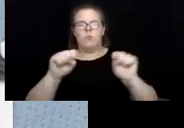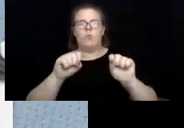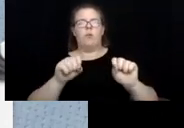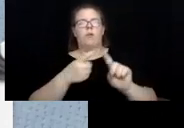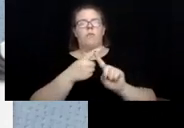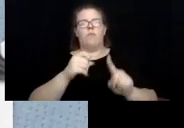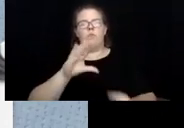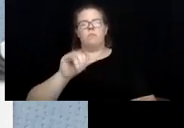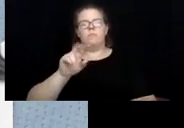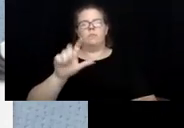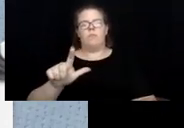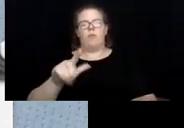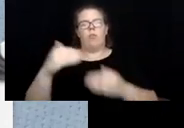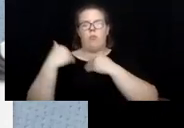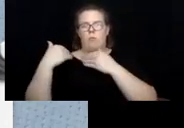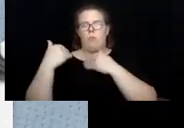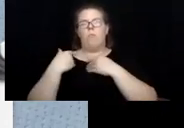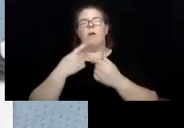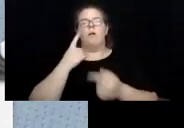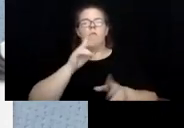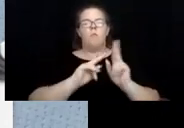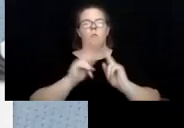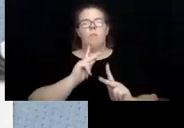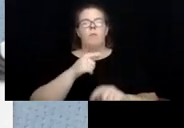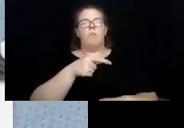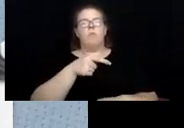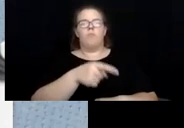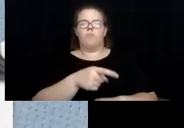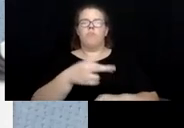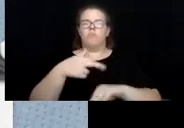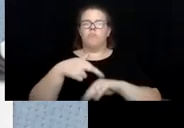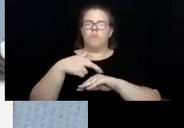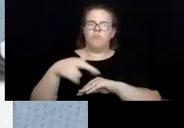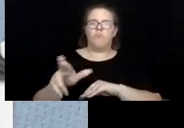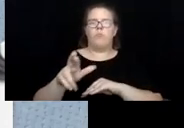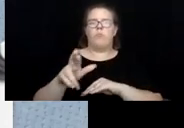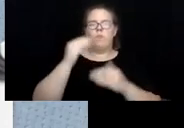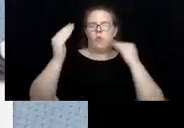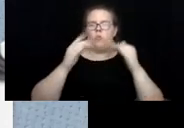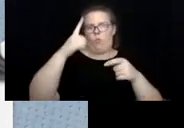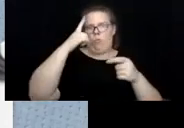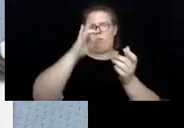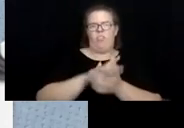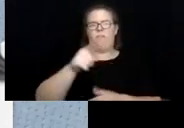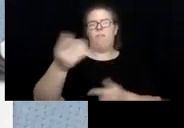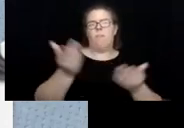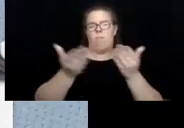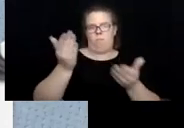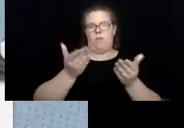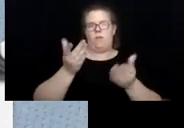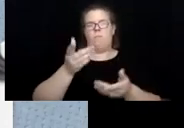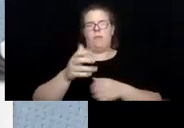in good faith, refer an adult whom they believe may be in danger or in need of protective services.